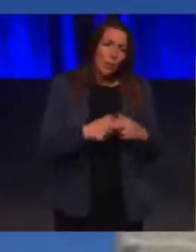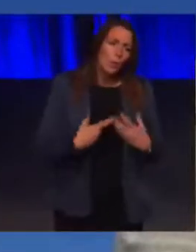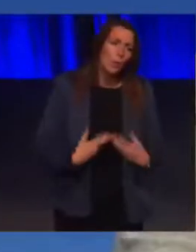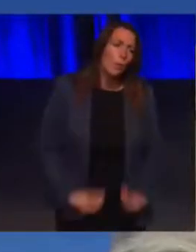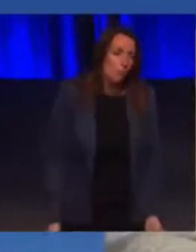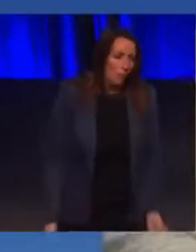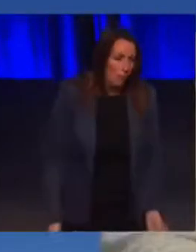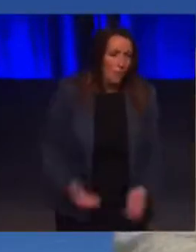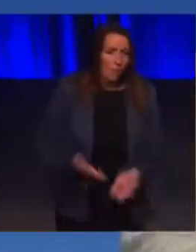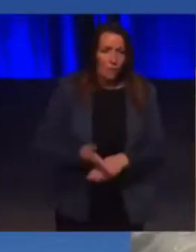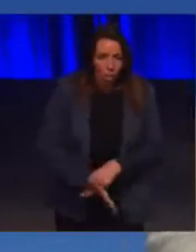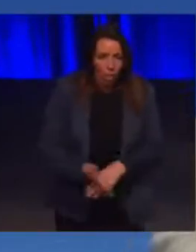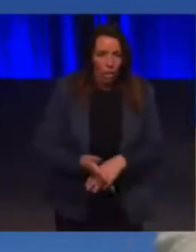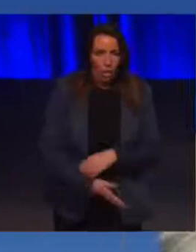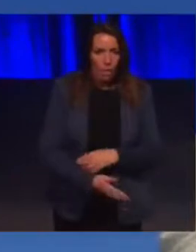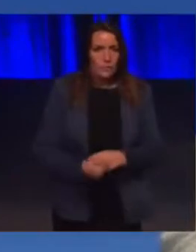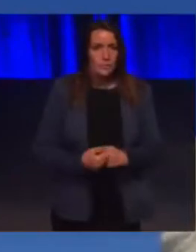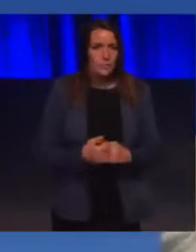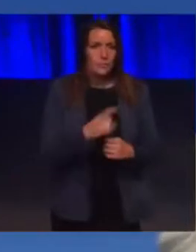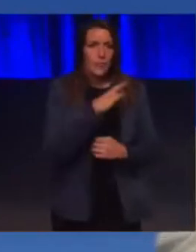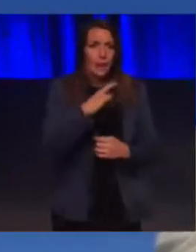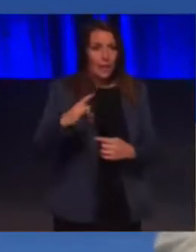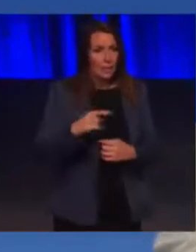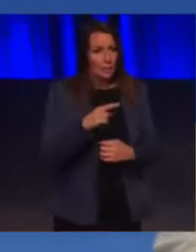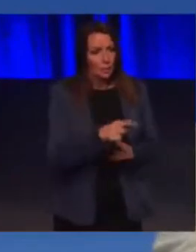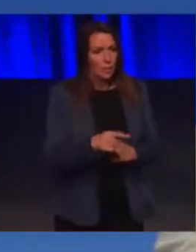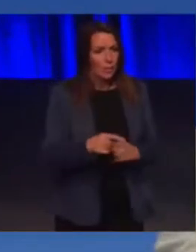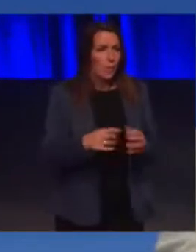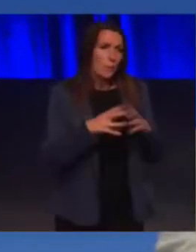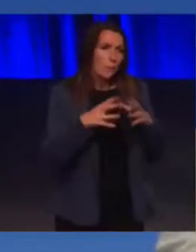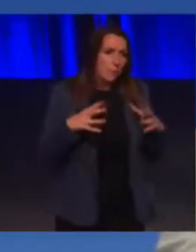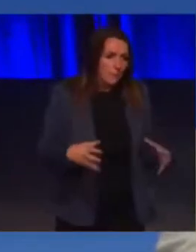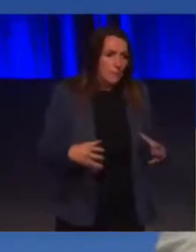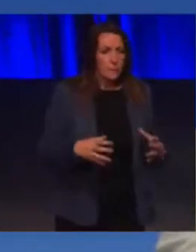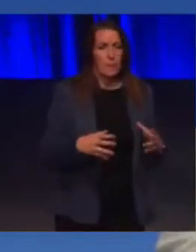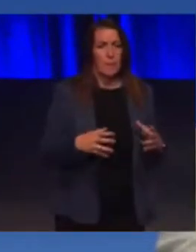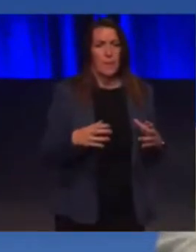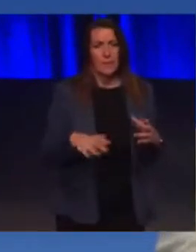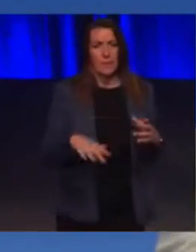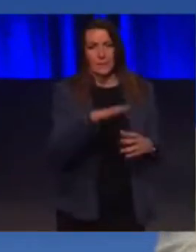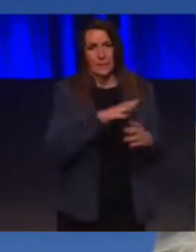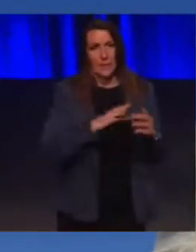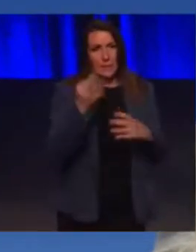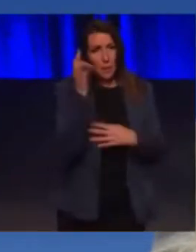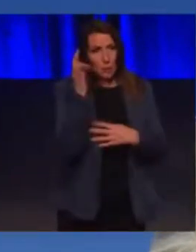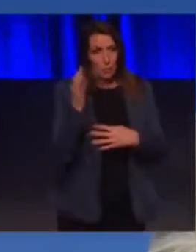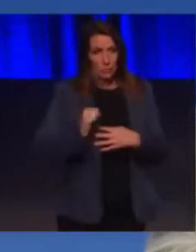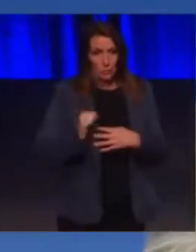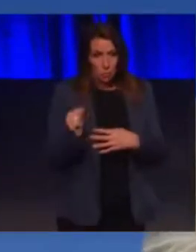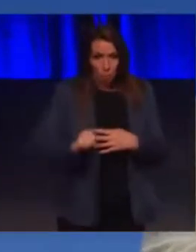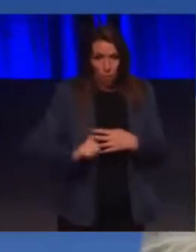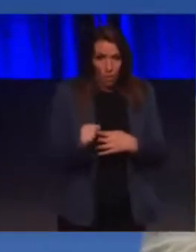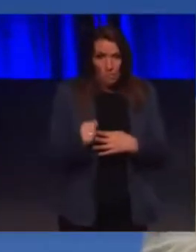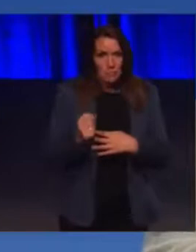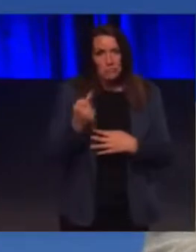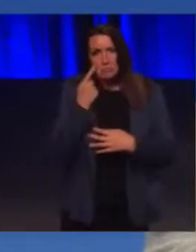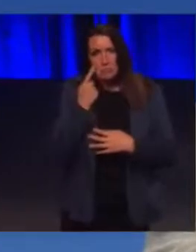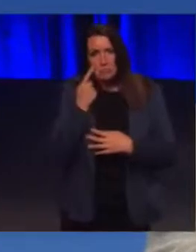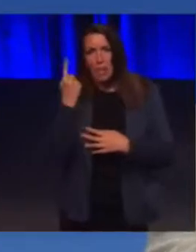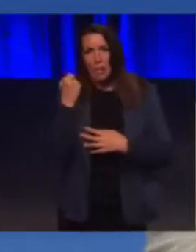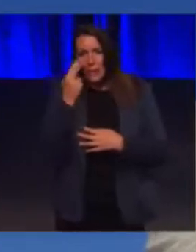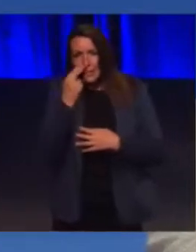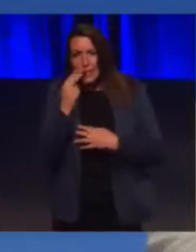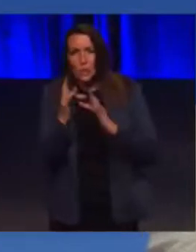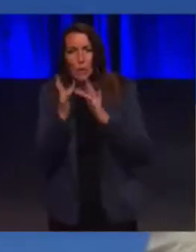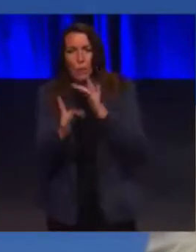In Highland, which is the largest geographic local authority in Scotland, I had a look on the Changing Places website last night